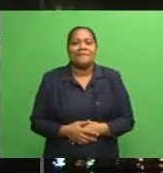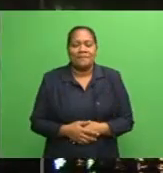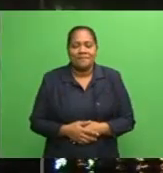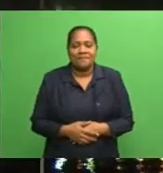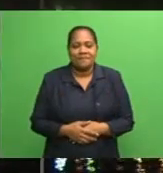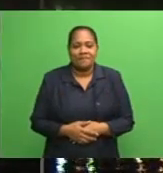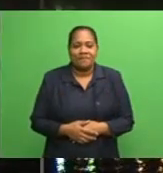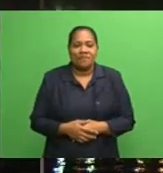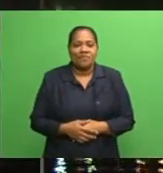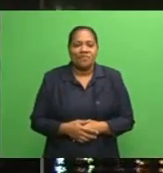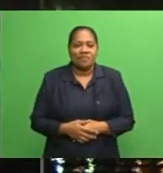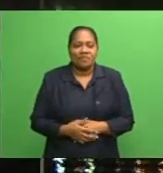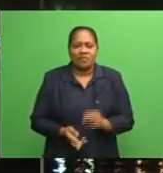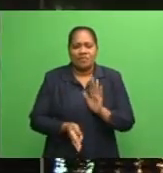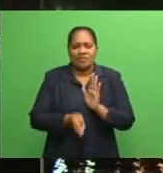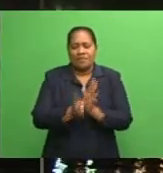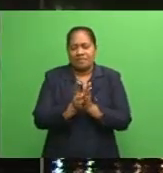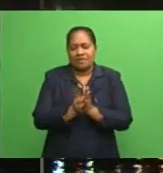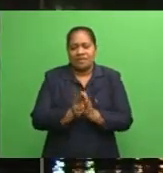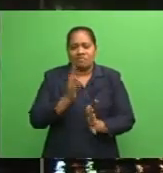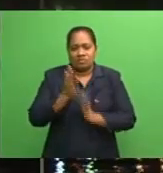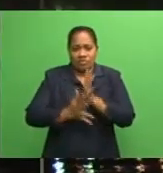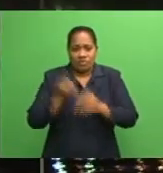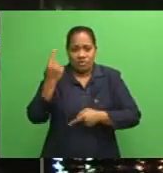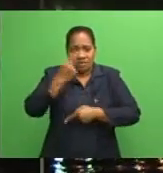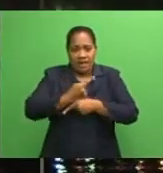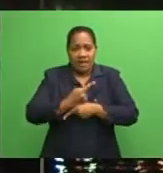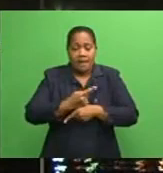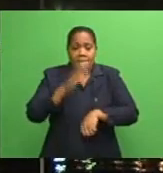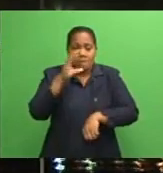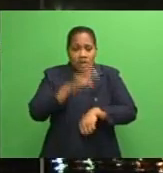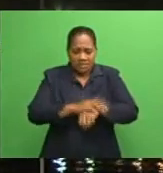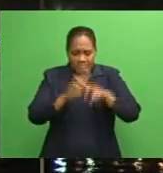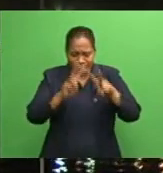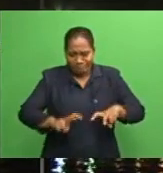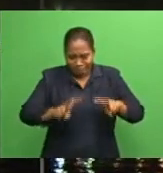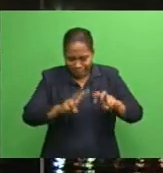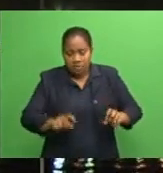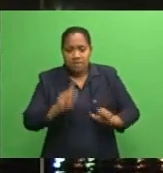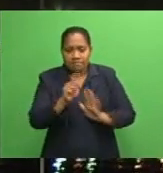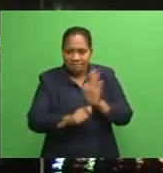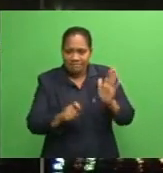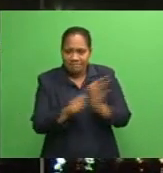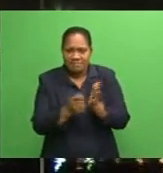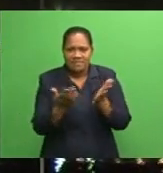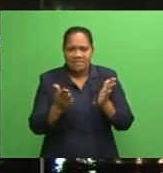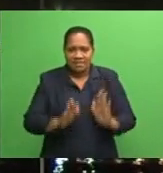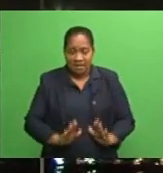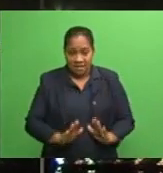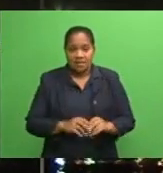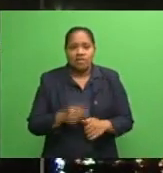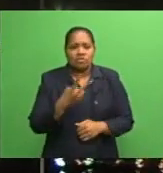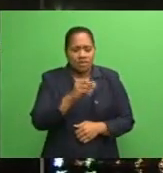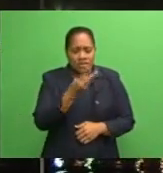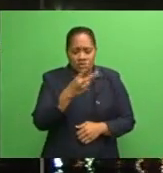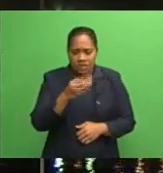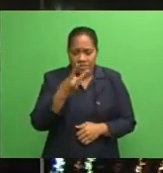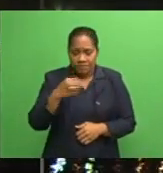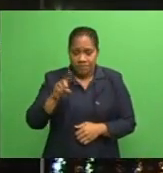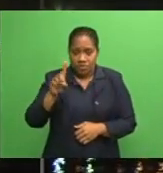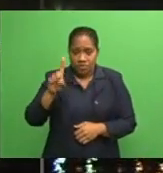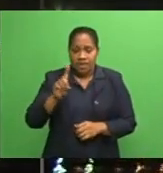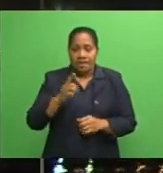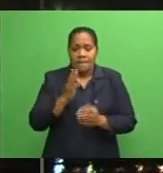Recapping the main stories for tonight. Police investigate teens' death. 2020-2021 budget focuses on restarting